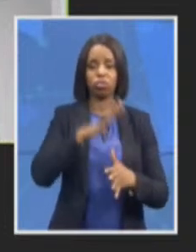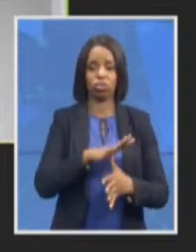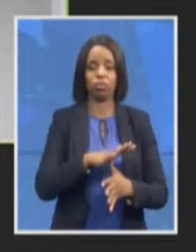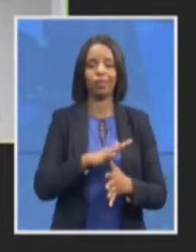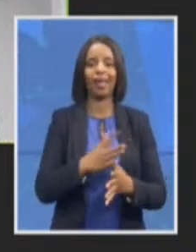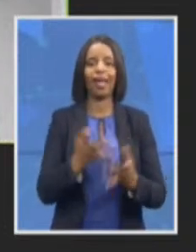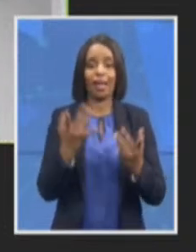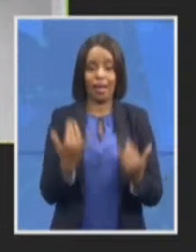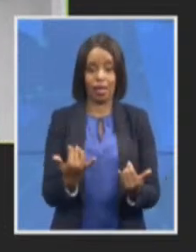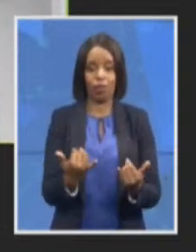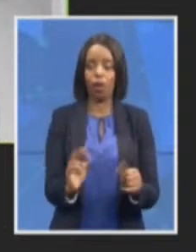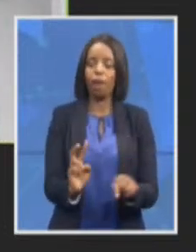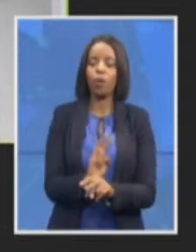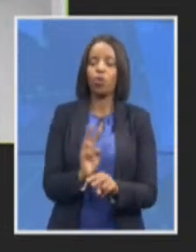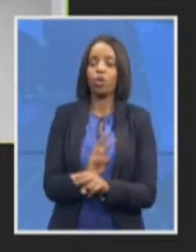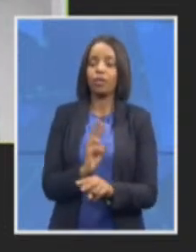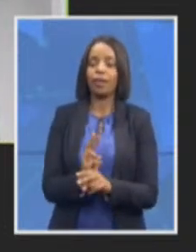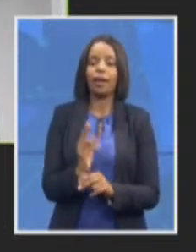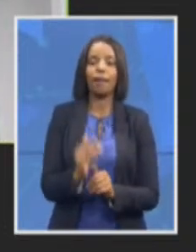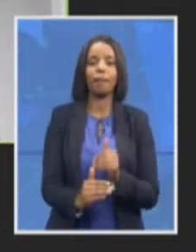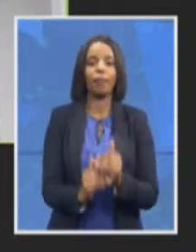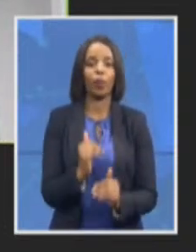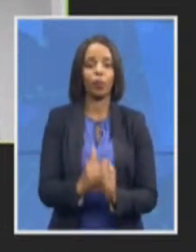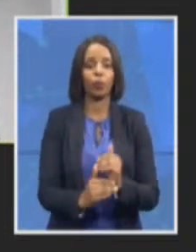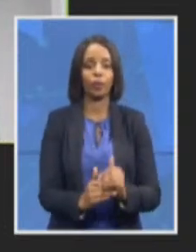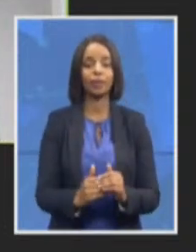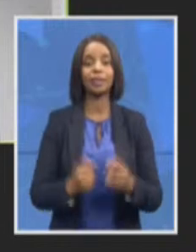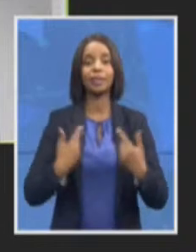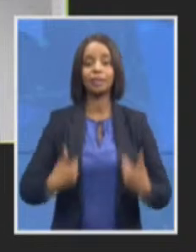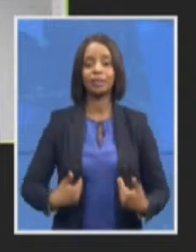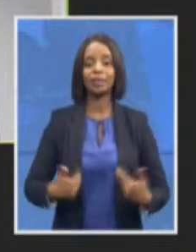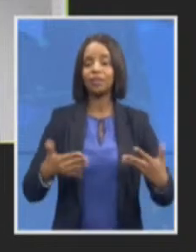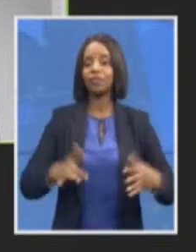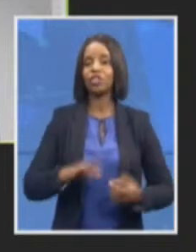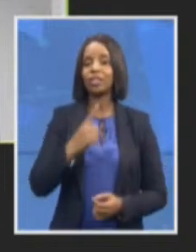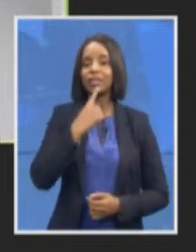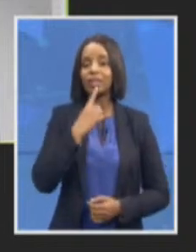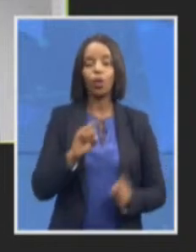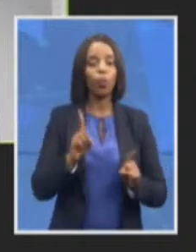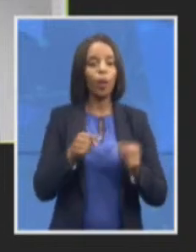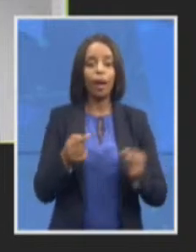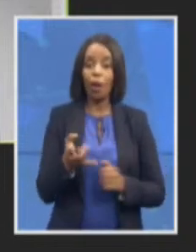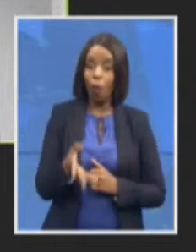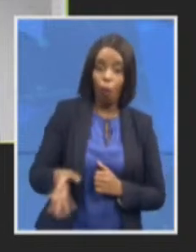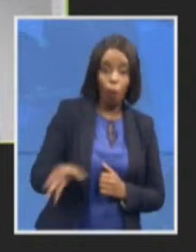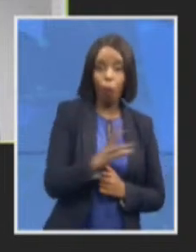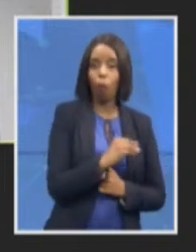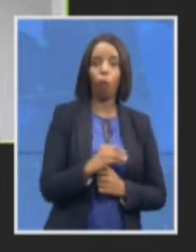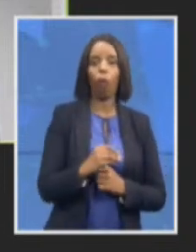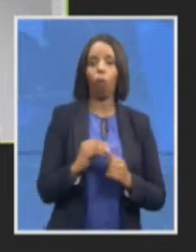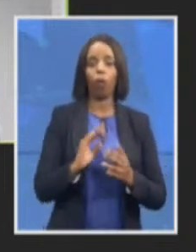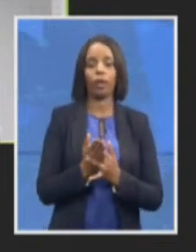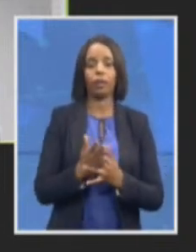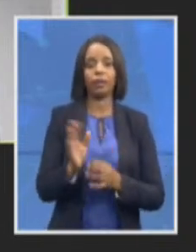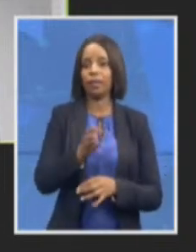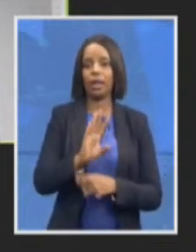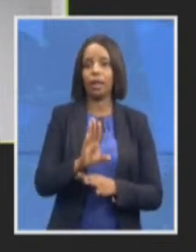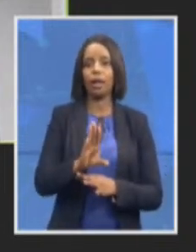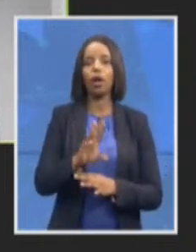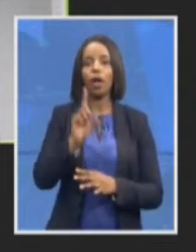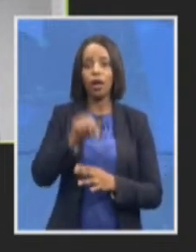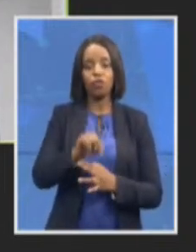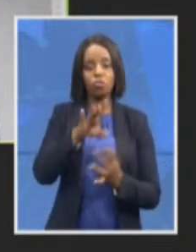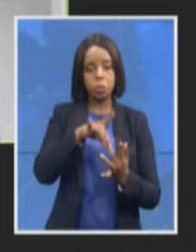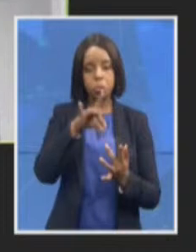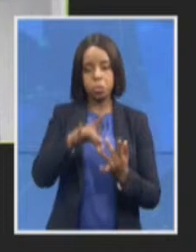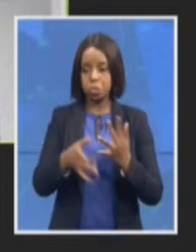these matters as I said we can't do all the cases we have to prioritize for impact this intervention has ensured that with regard